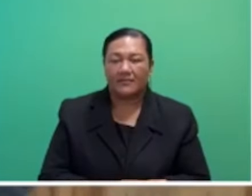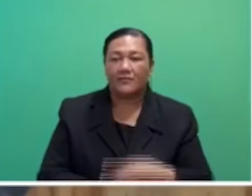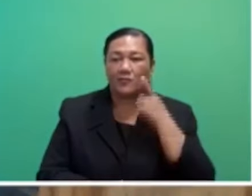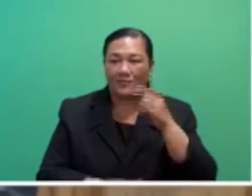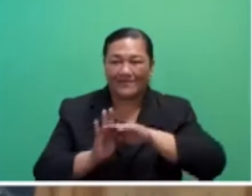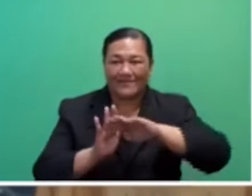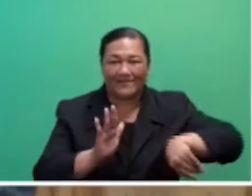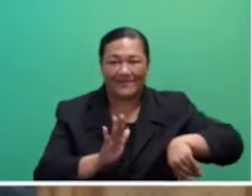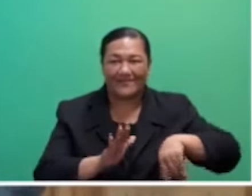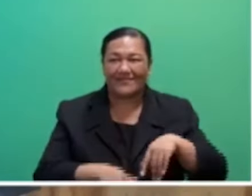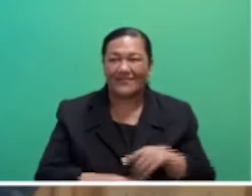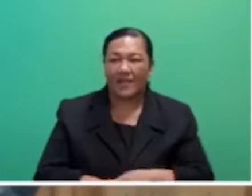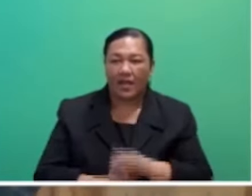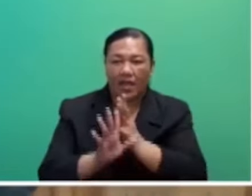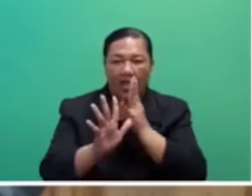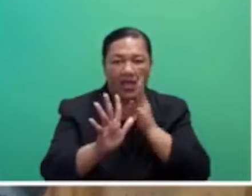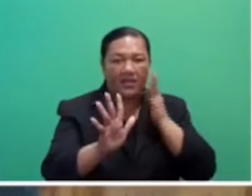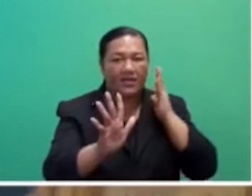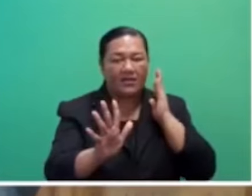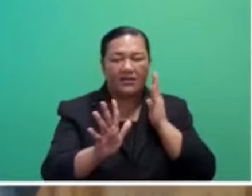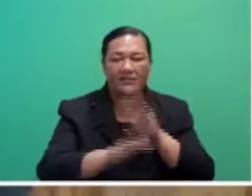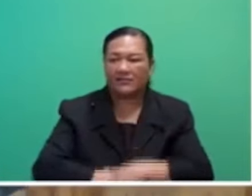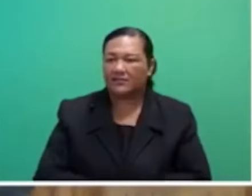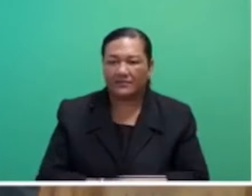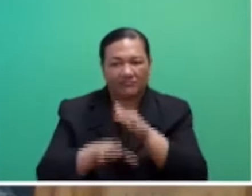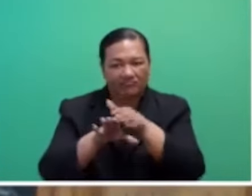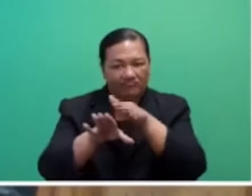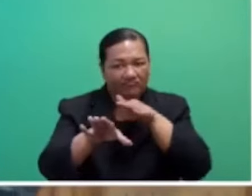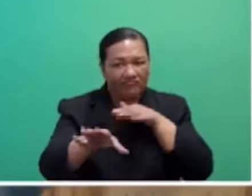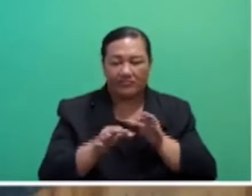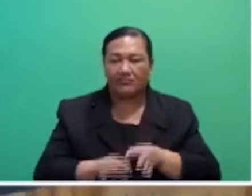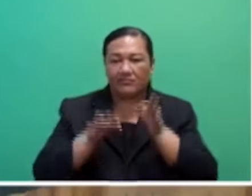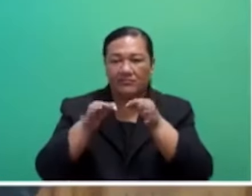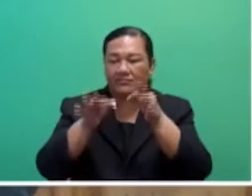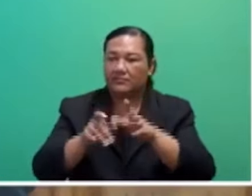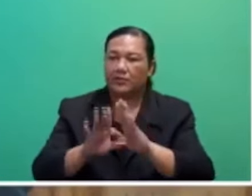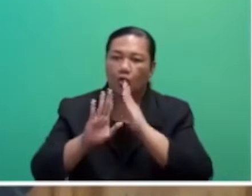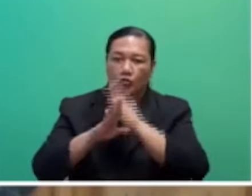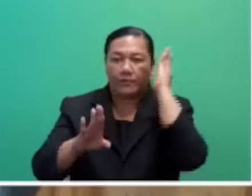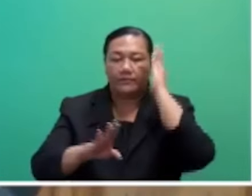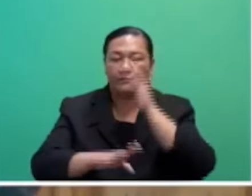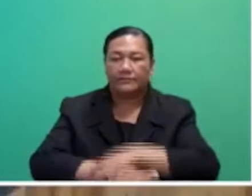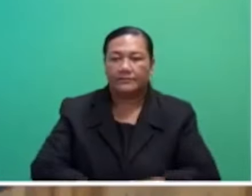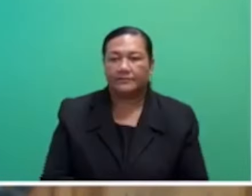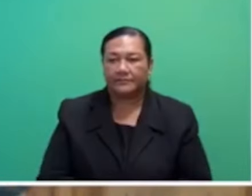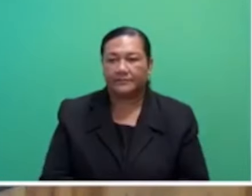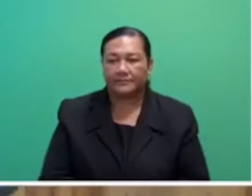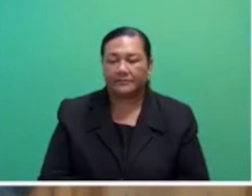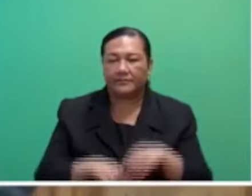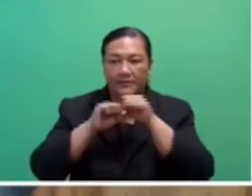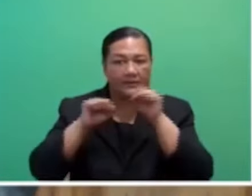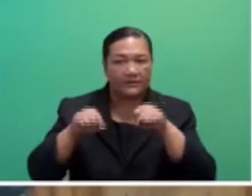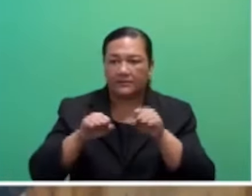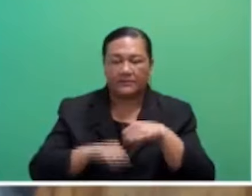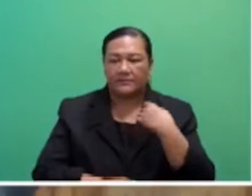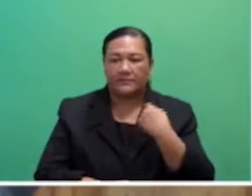using the pipeline system to process issues and concerns of the people. As ministers, you need